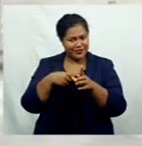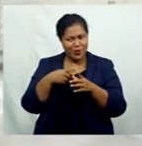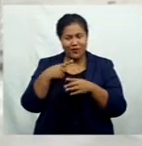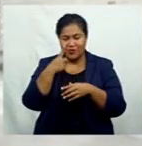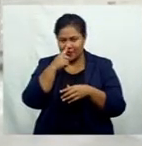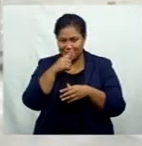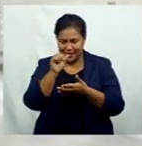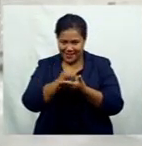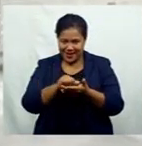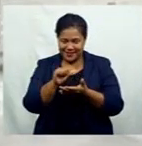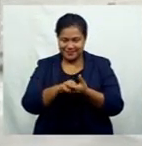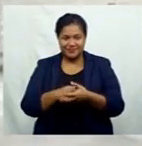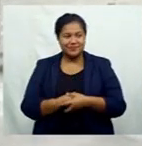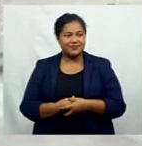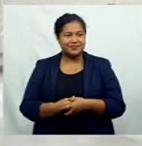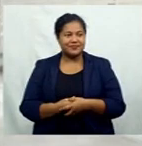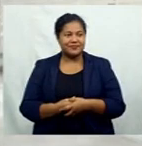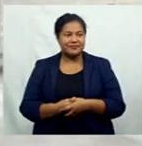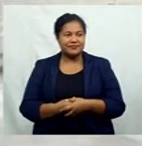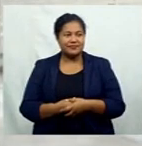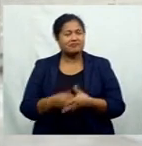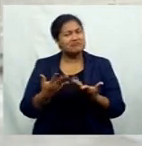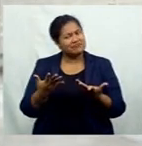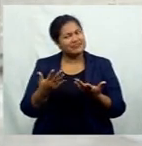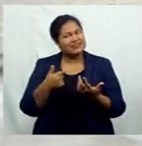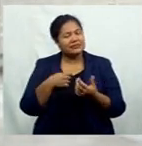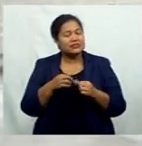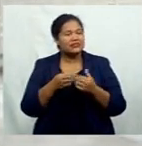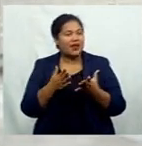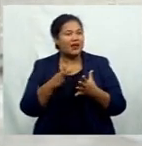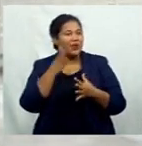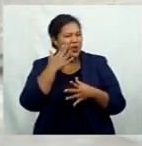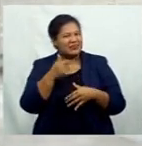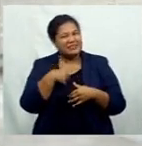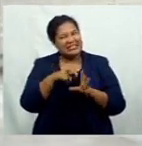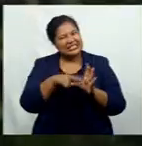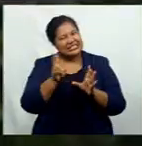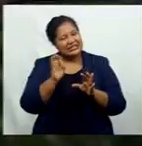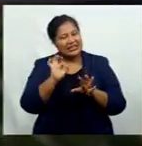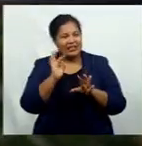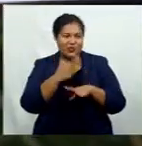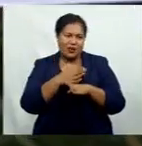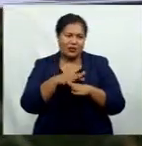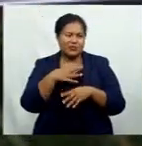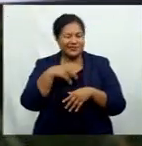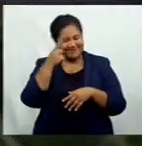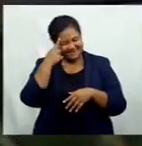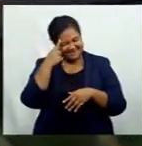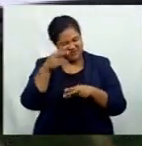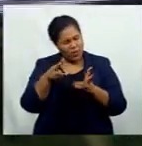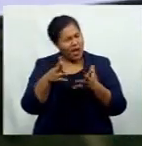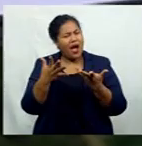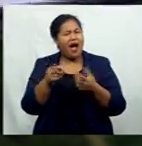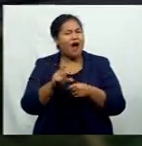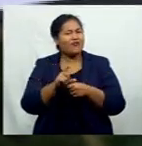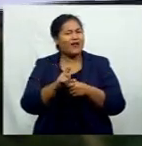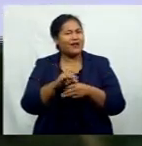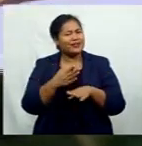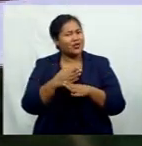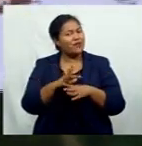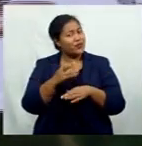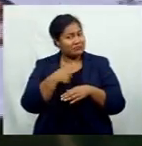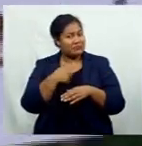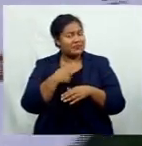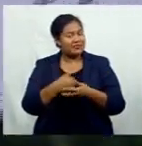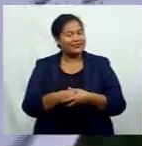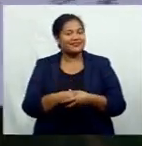Originally, actually, it just started when I was unemployed, and I was thinking of ways to create a job for myself.